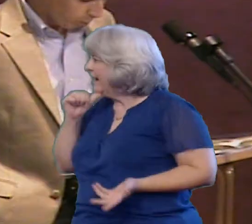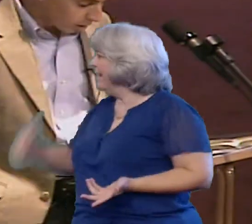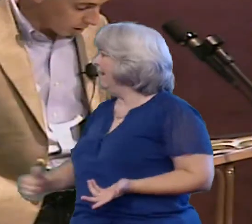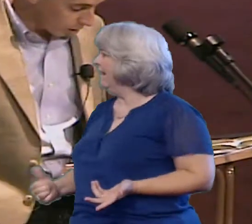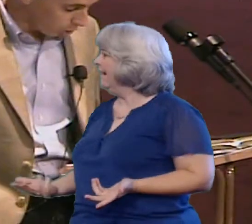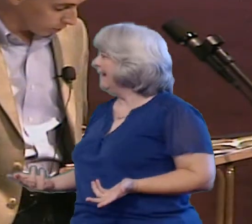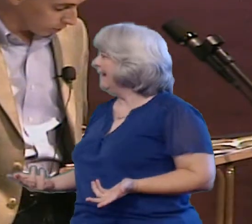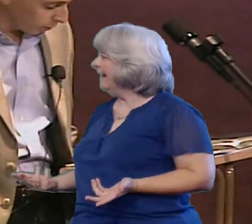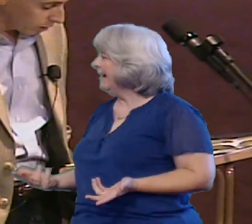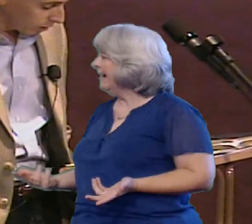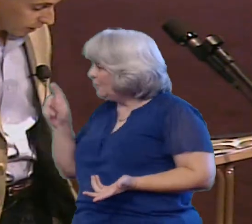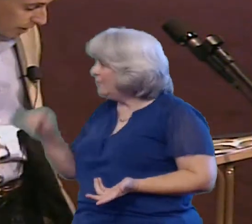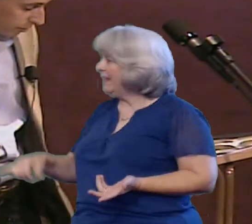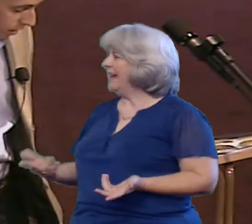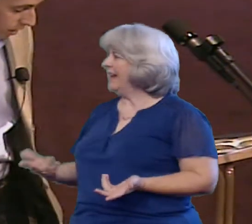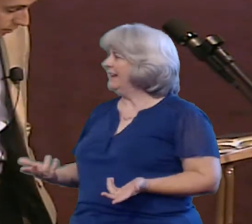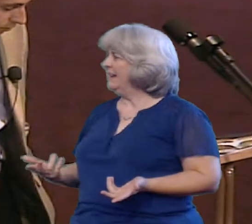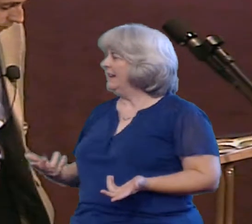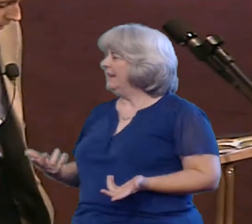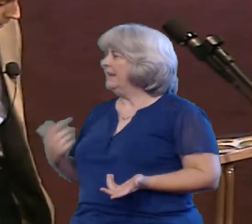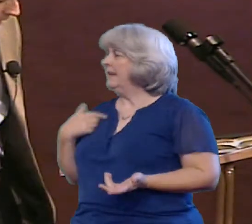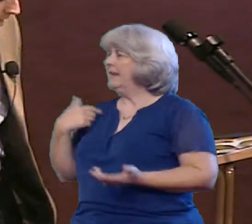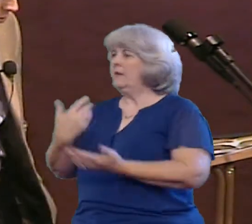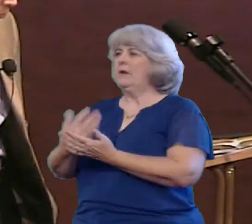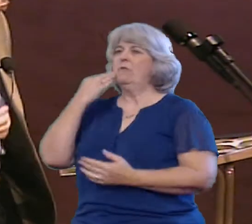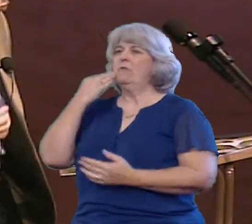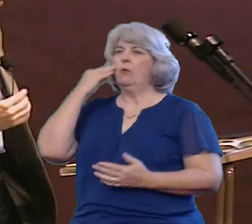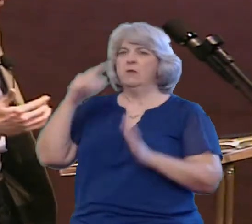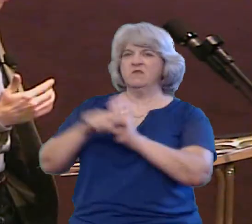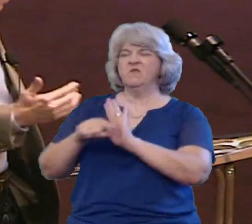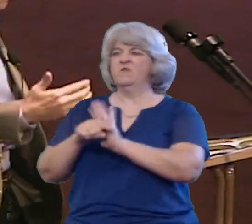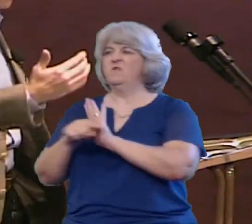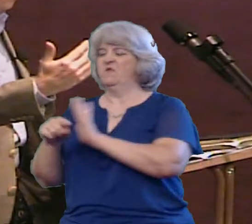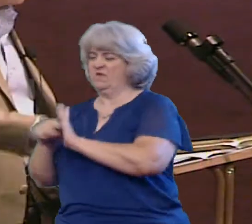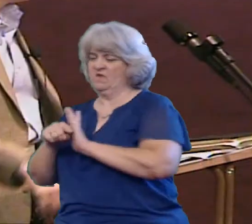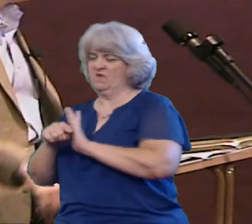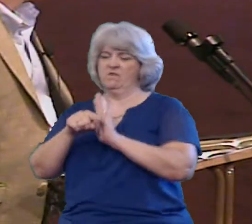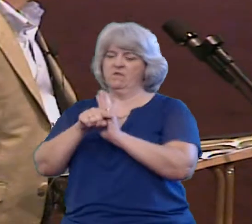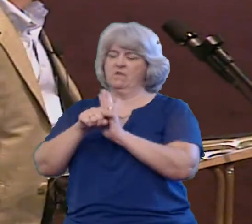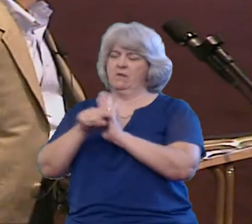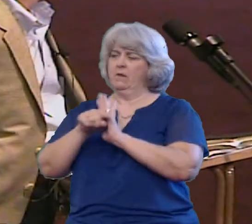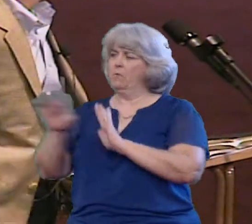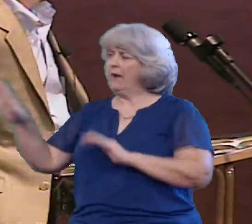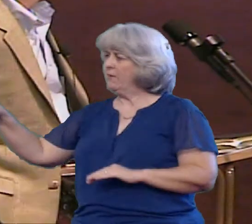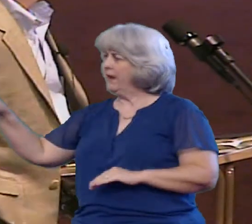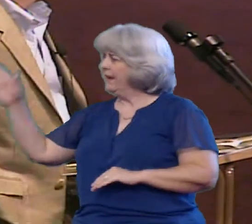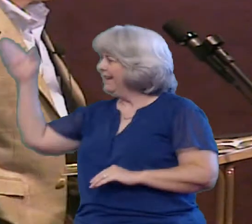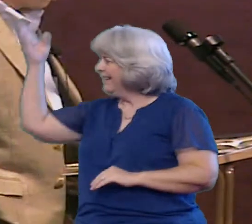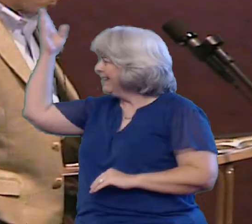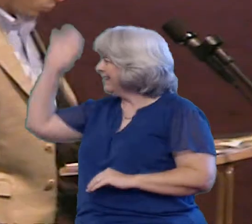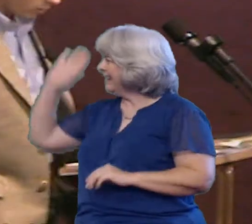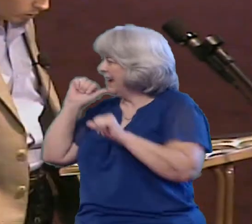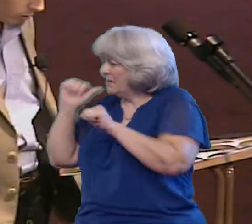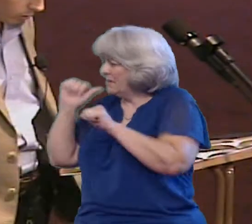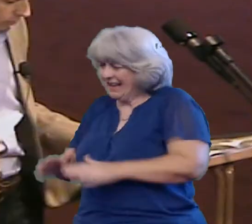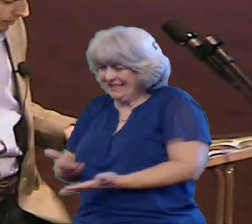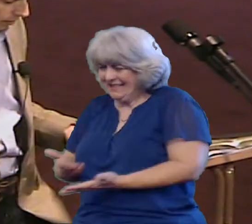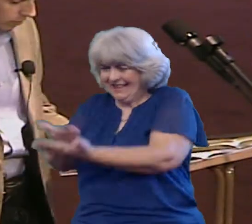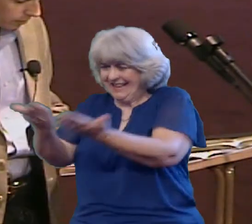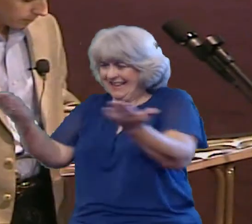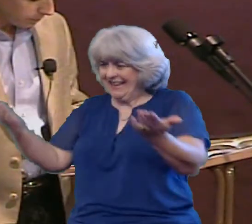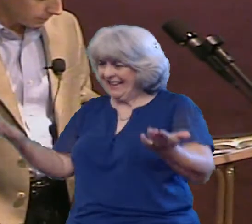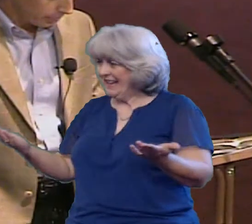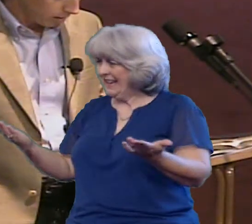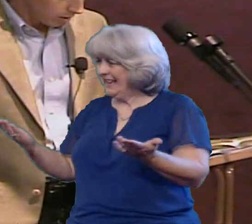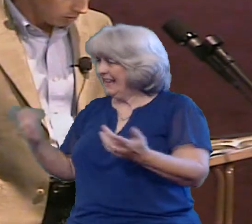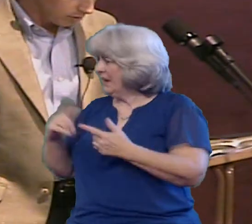When we come home and we don't think about the positive How can we enjoy god's blessings that are right in front of us? How can we enjoy those good things?